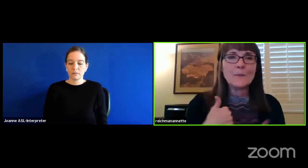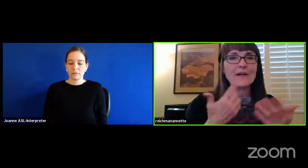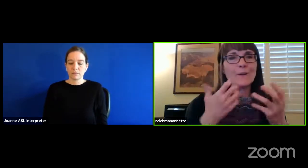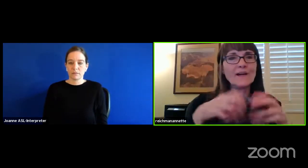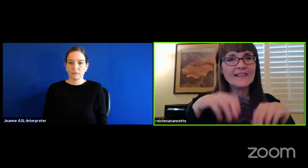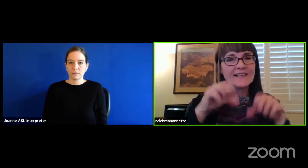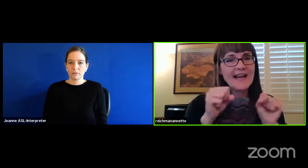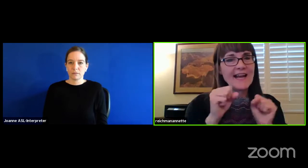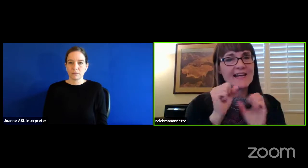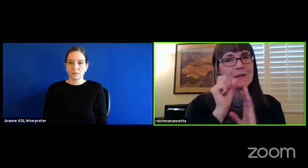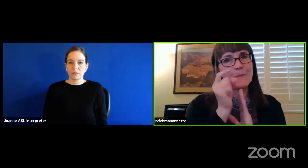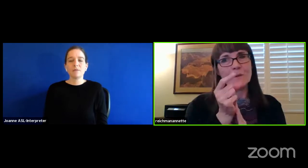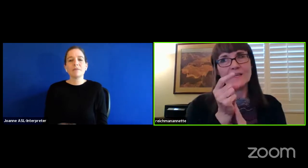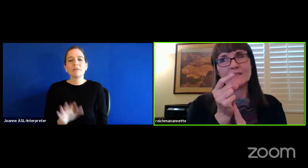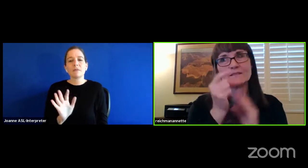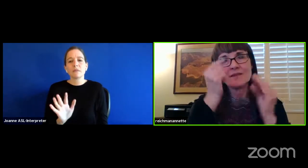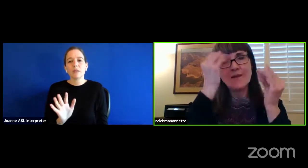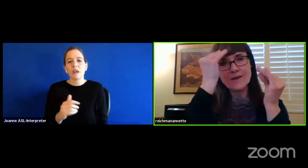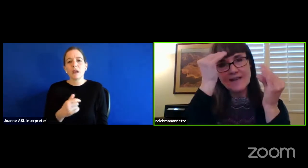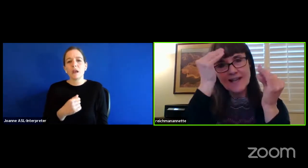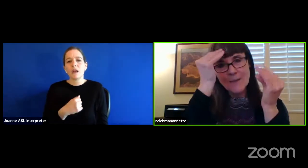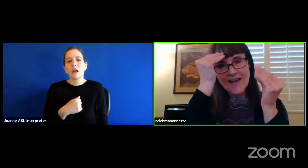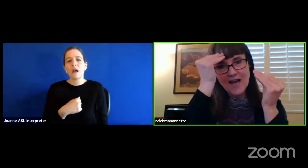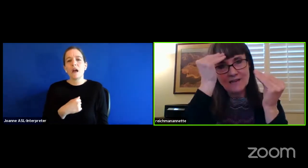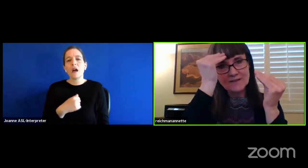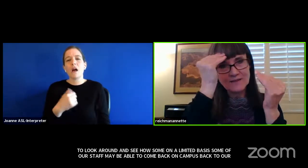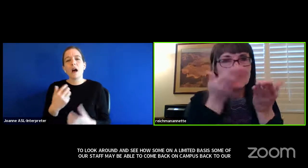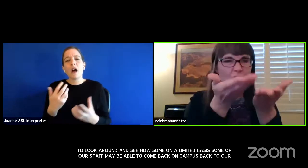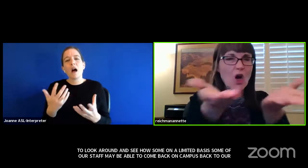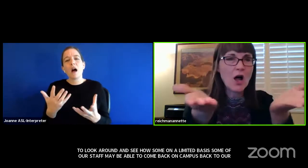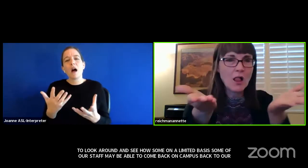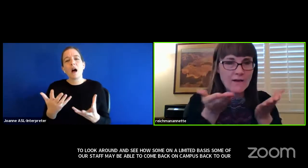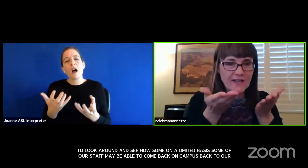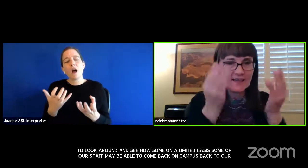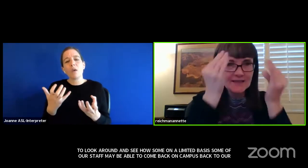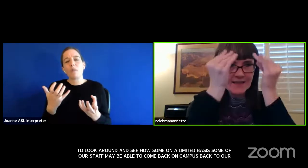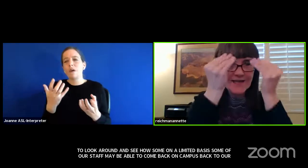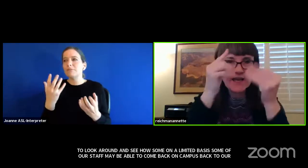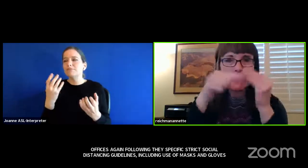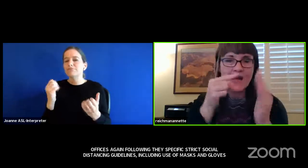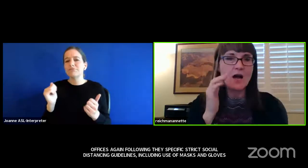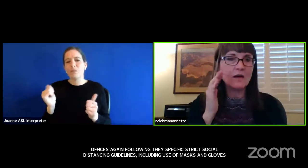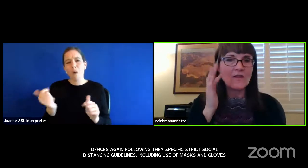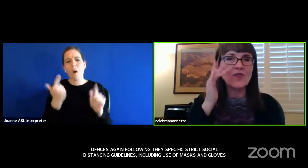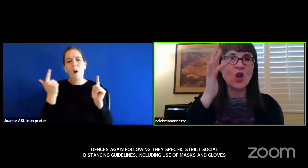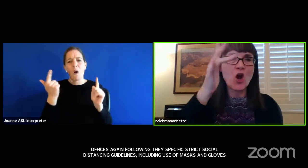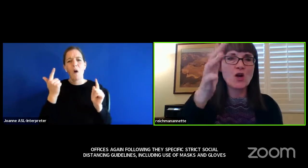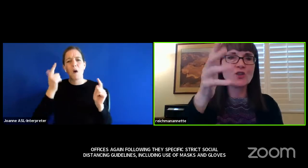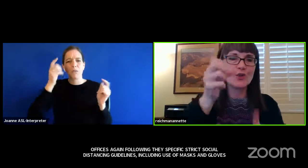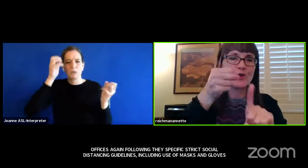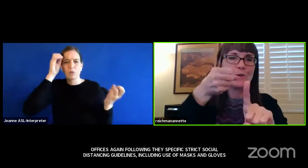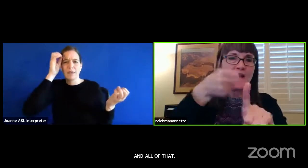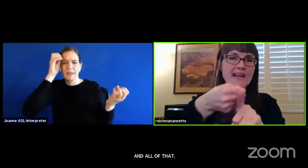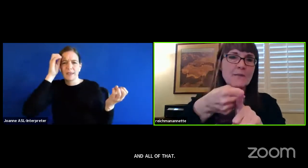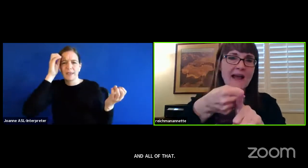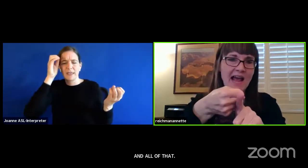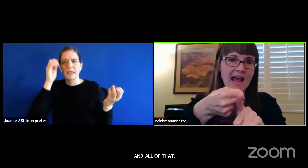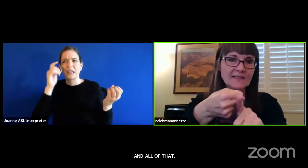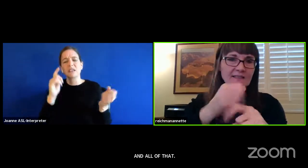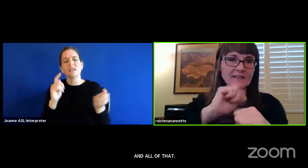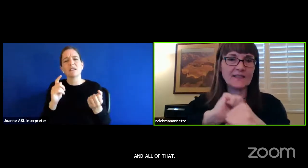And I want to take a moment to think about for all of us to think about the long term